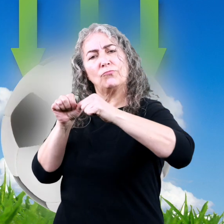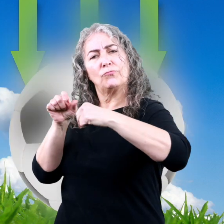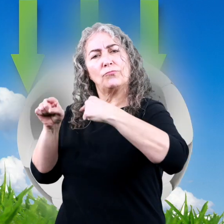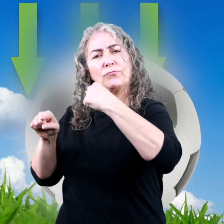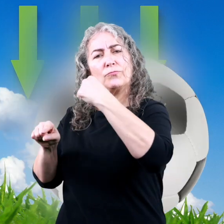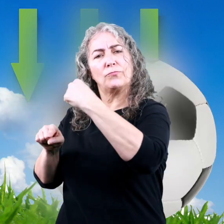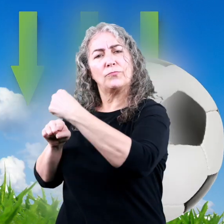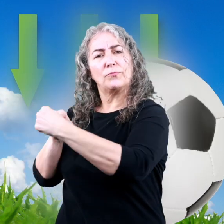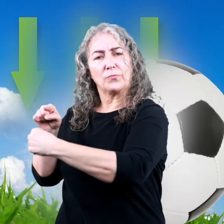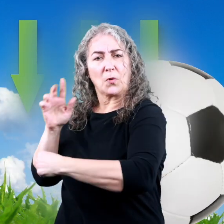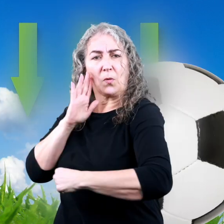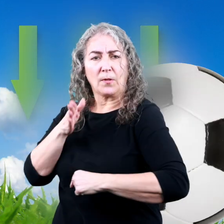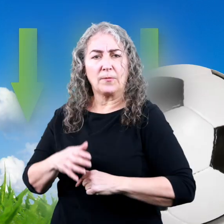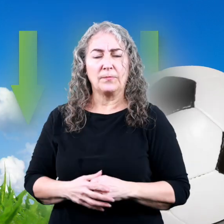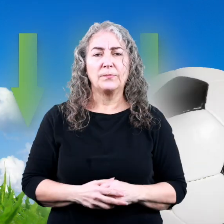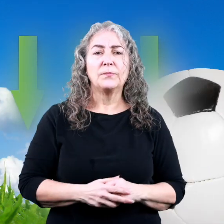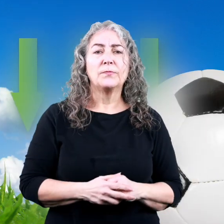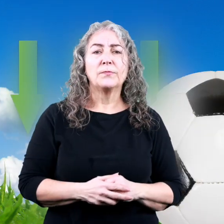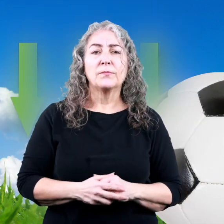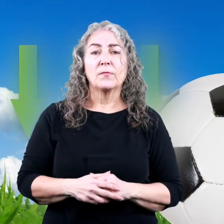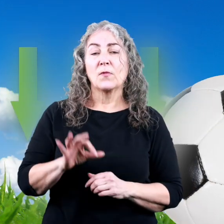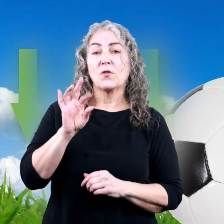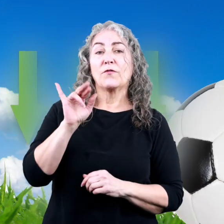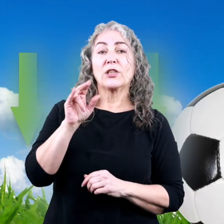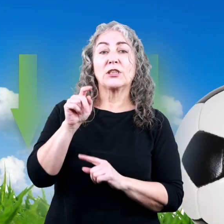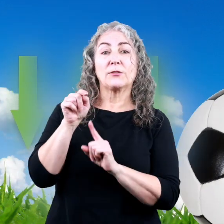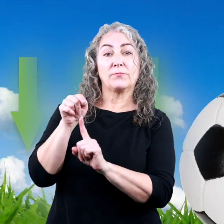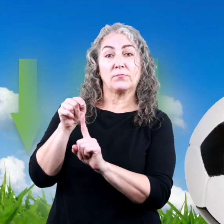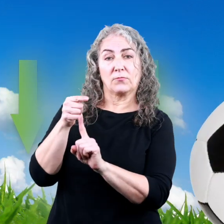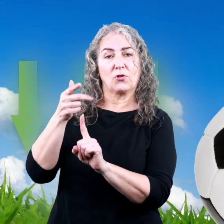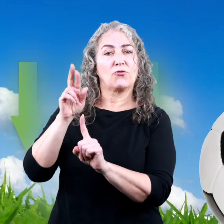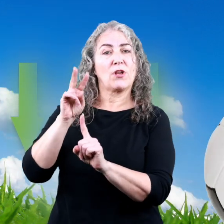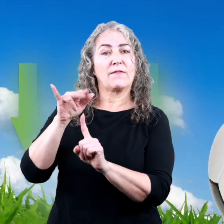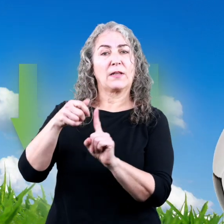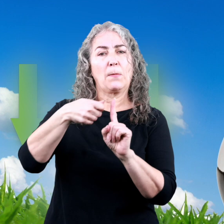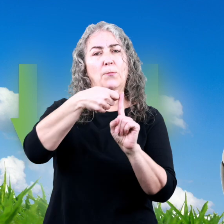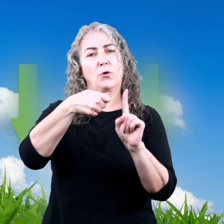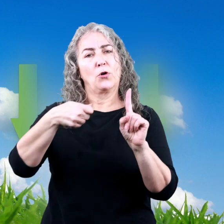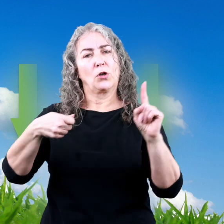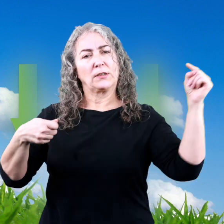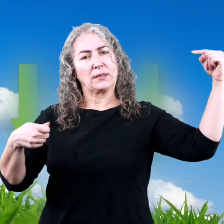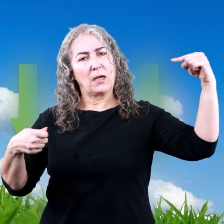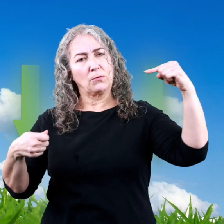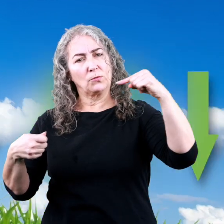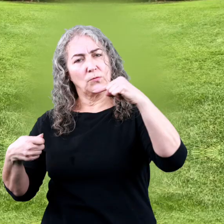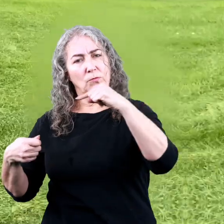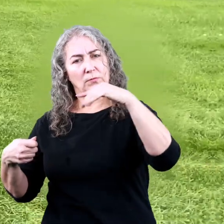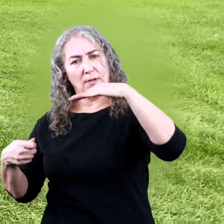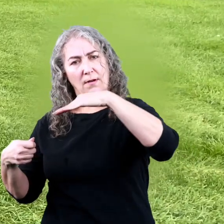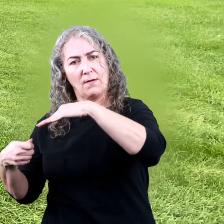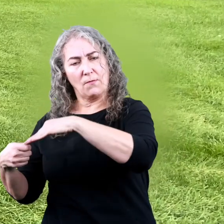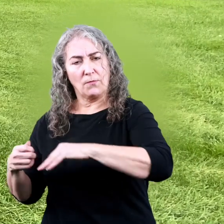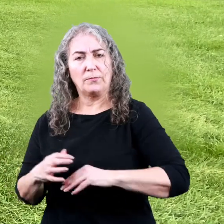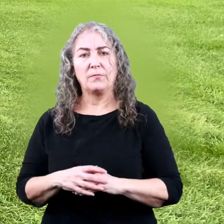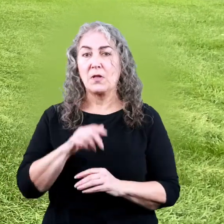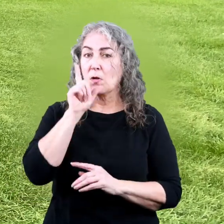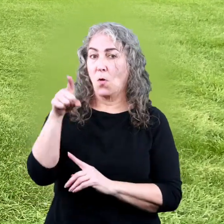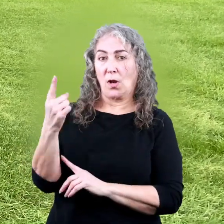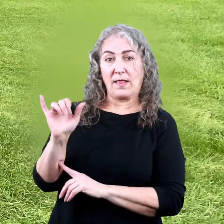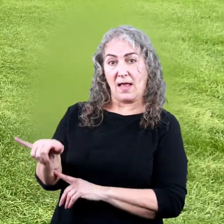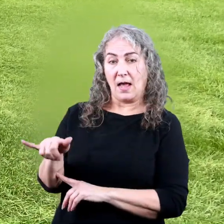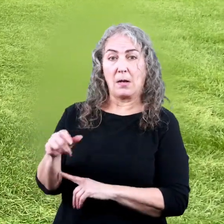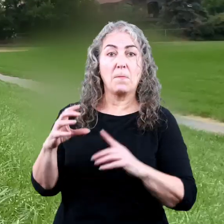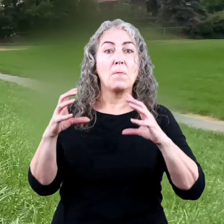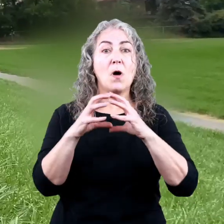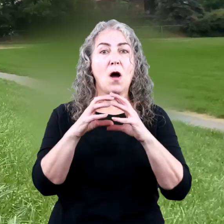continue to move downhill despite the friction because gravity is pulling it downward. Not only that,